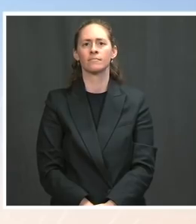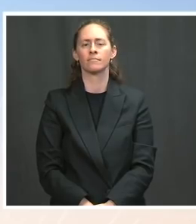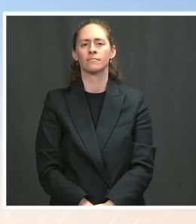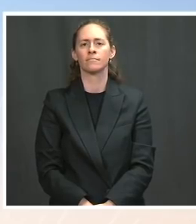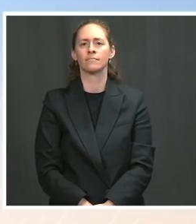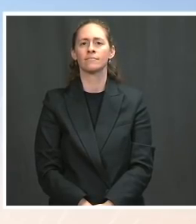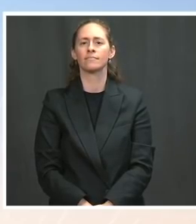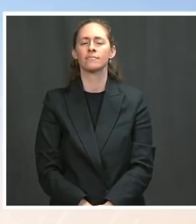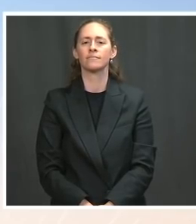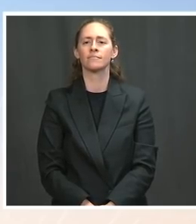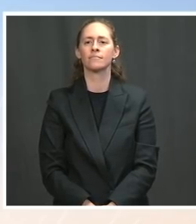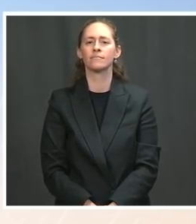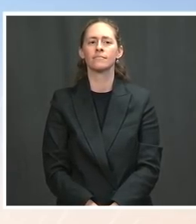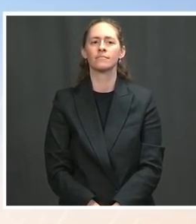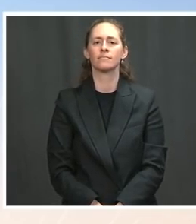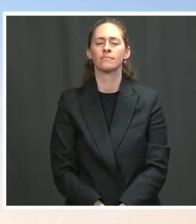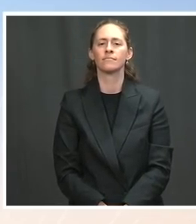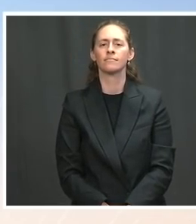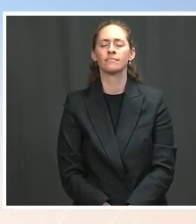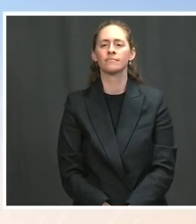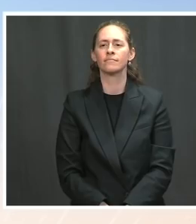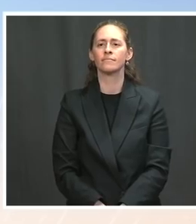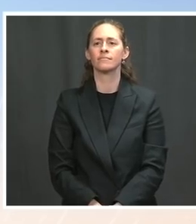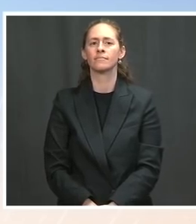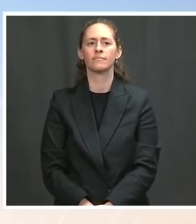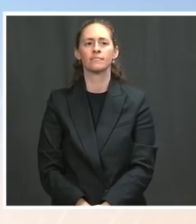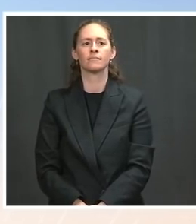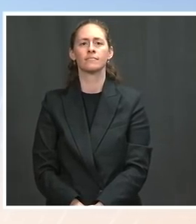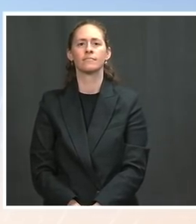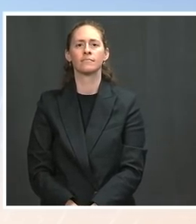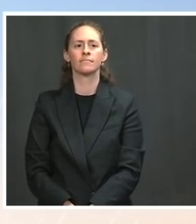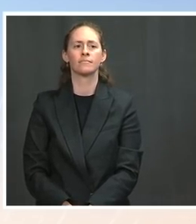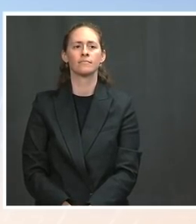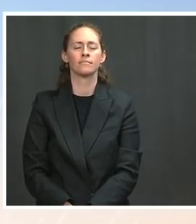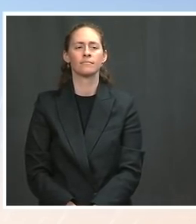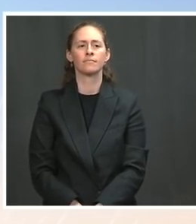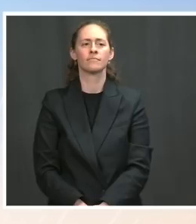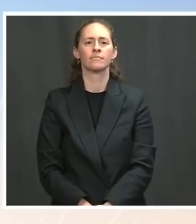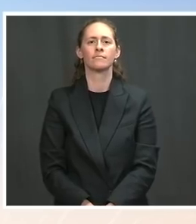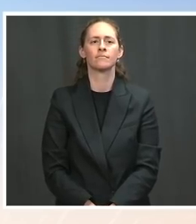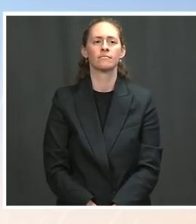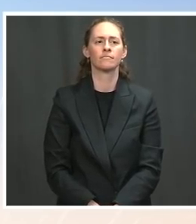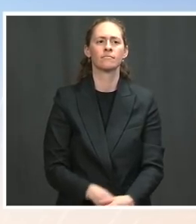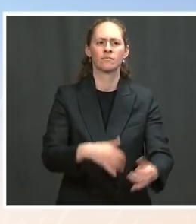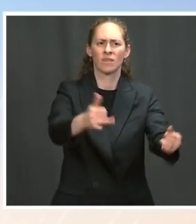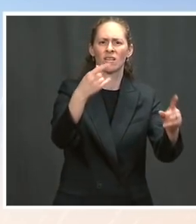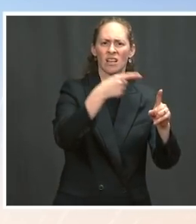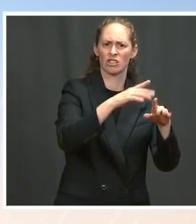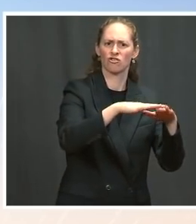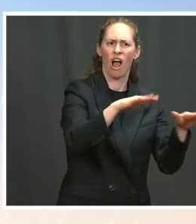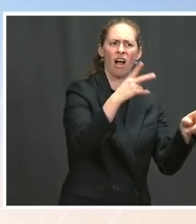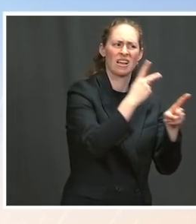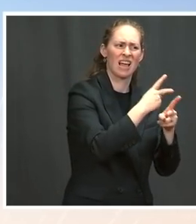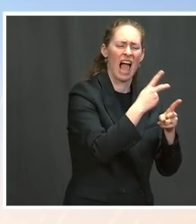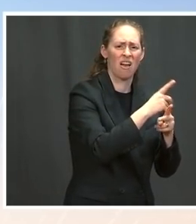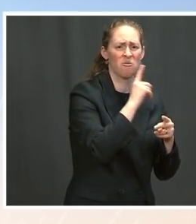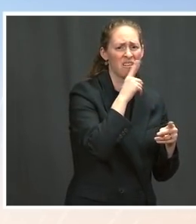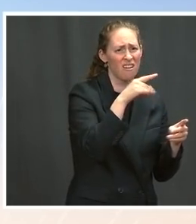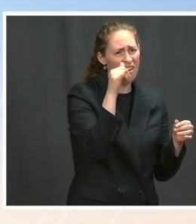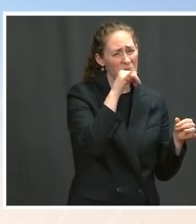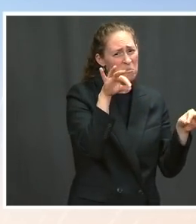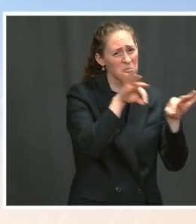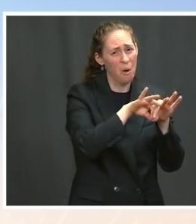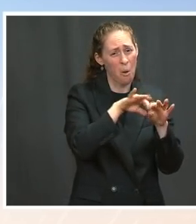Given that you guys see childcare is so important to the labor market, was it a mistake to put childcare in the second